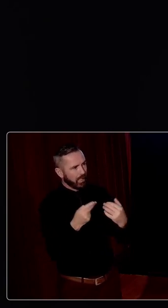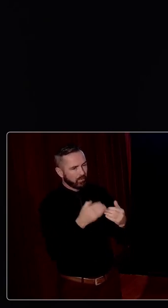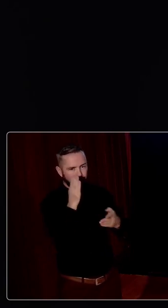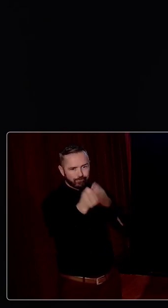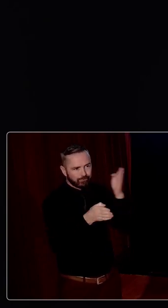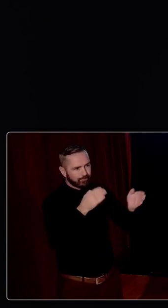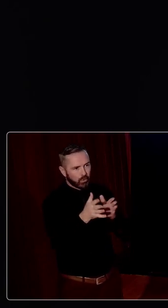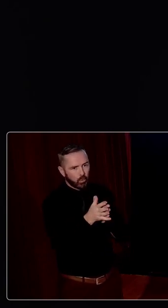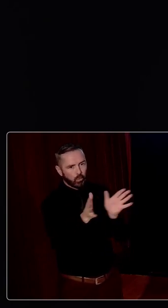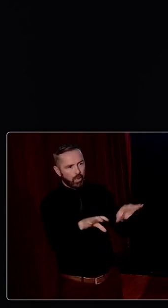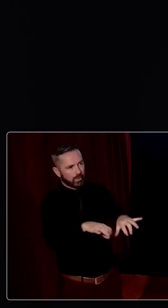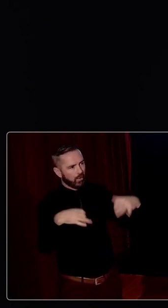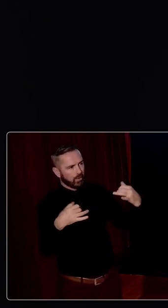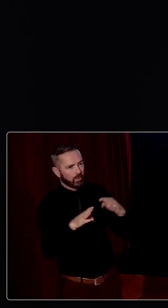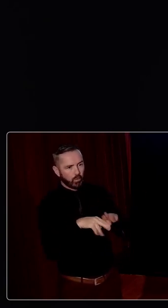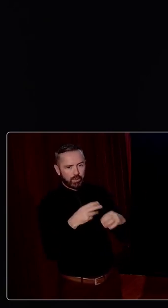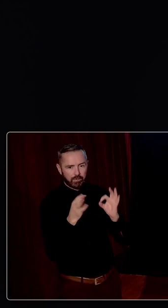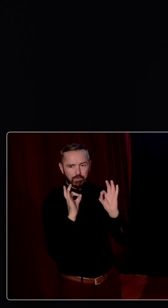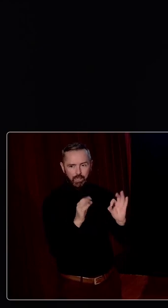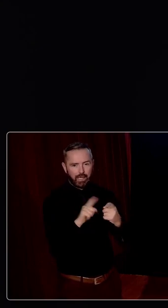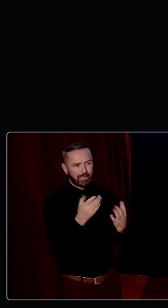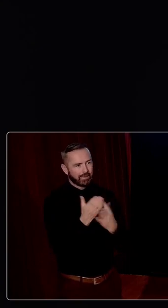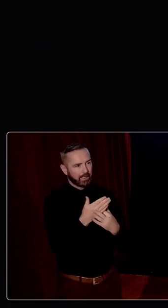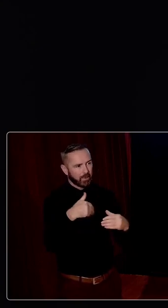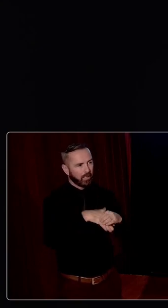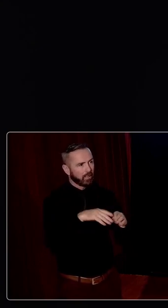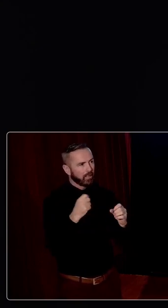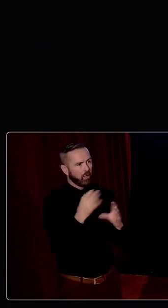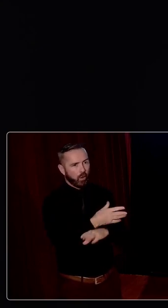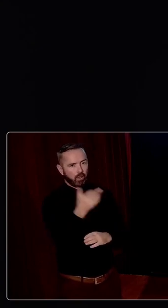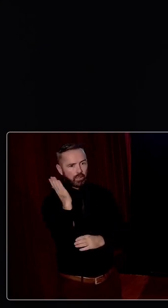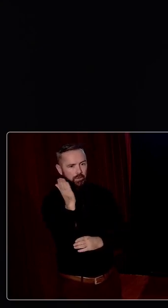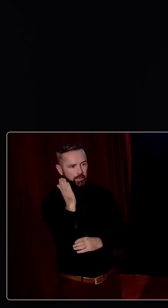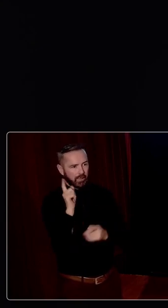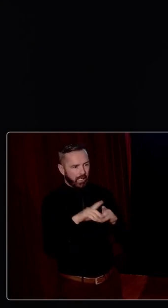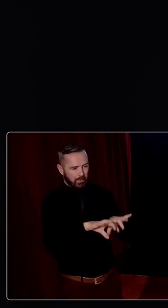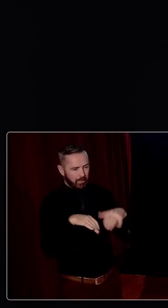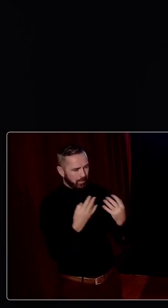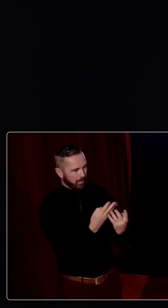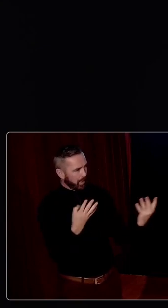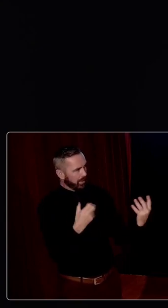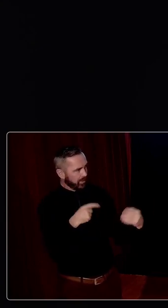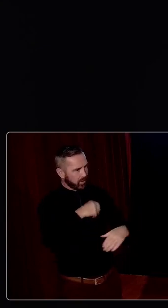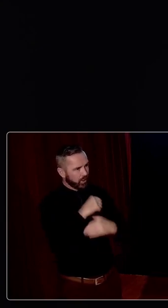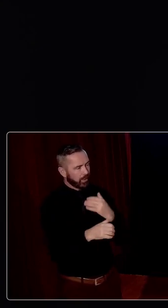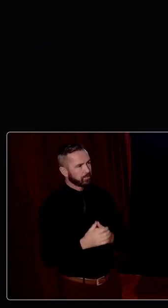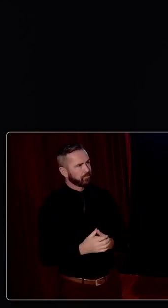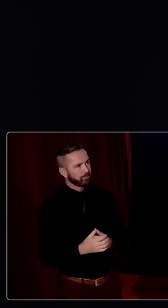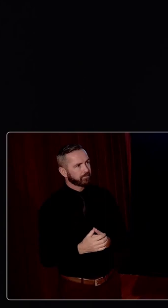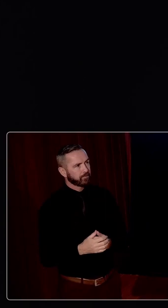reach as wide an audience as possible with the brilliant and accessible content that all our speakers and panels have brought to this today.